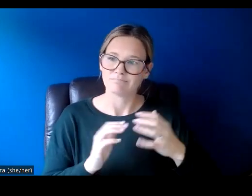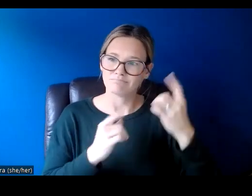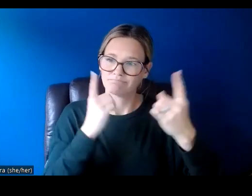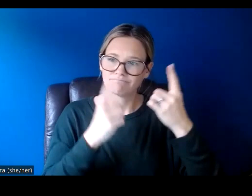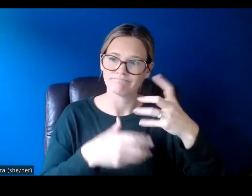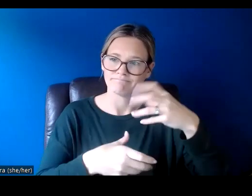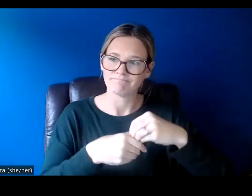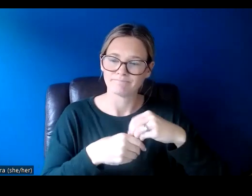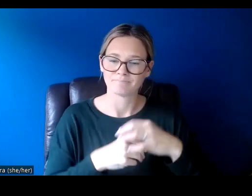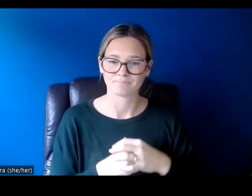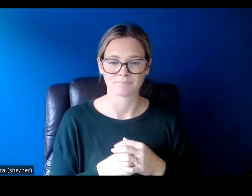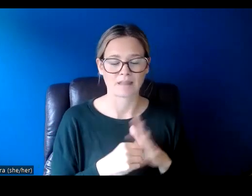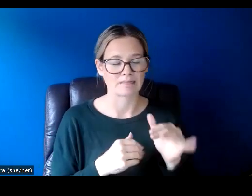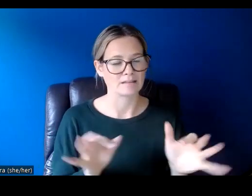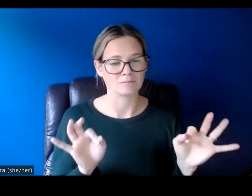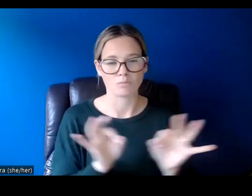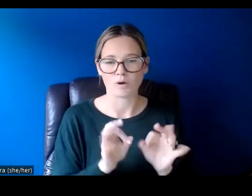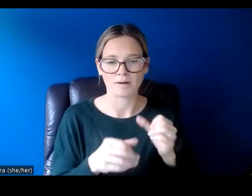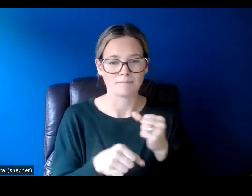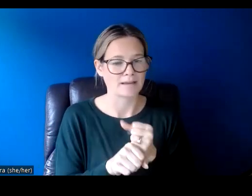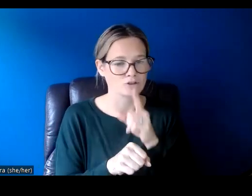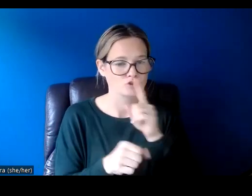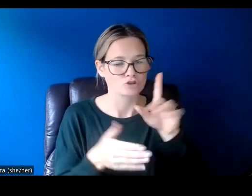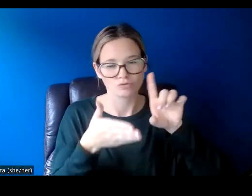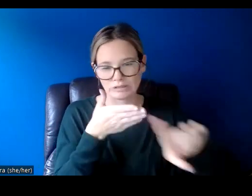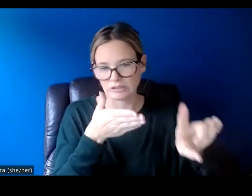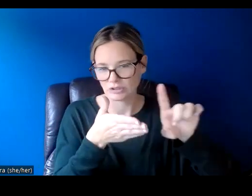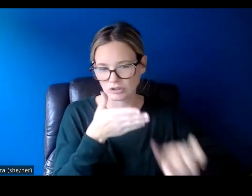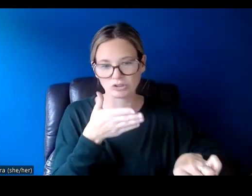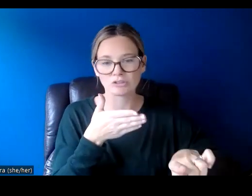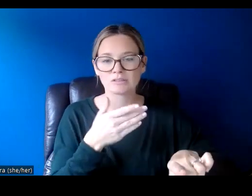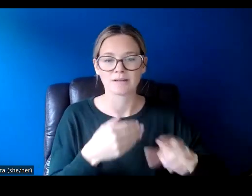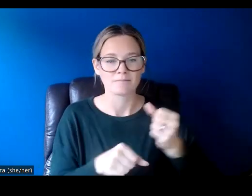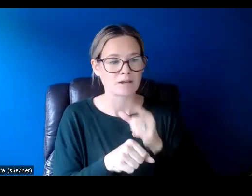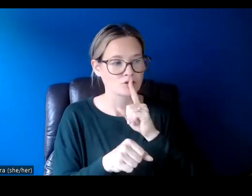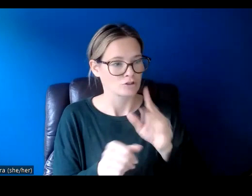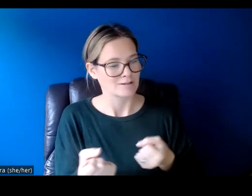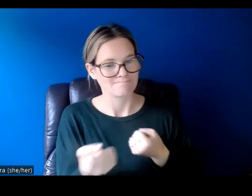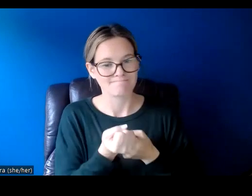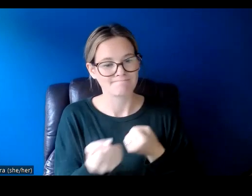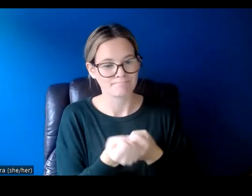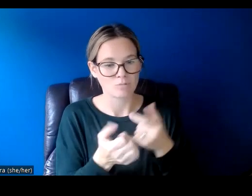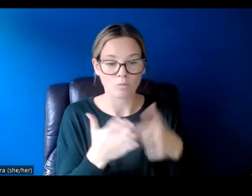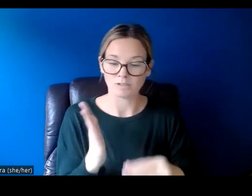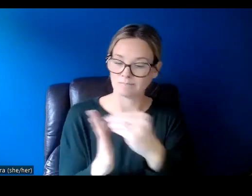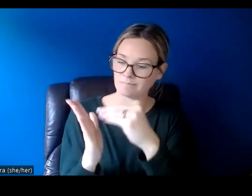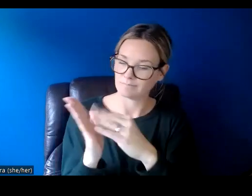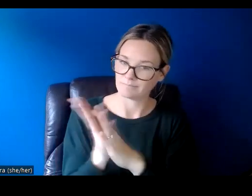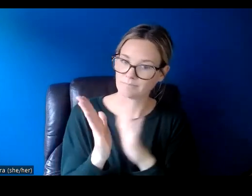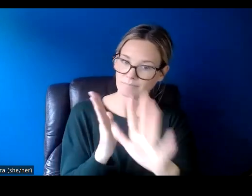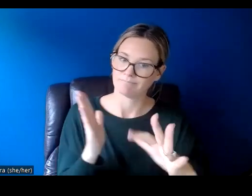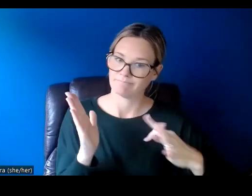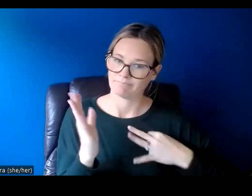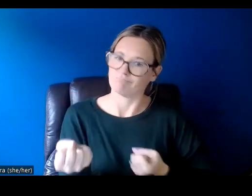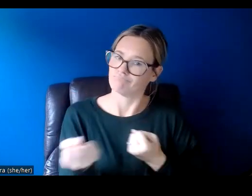It's so important to do your research. Make sure you can back up what you are stating in your application and